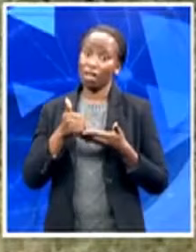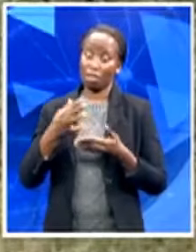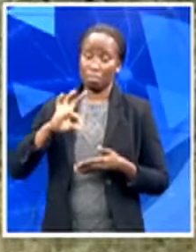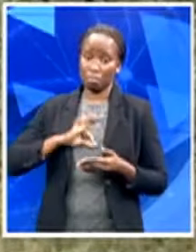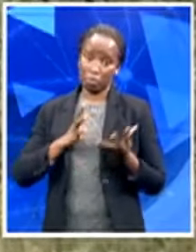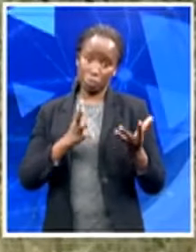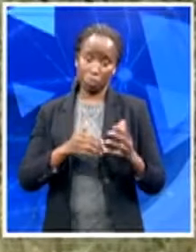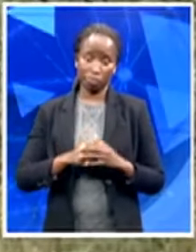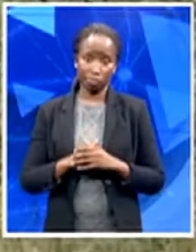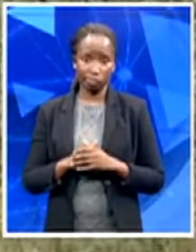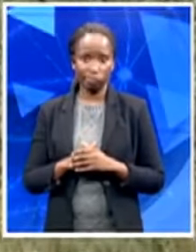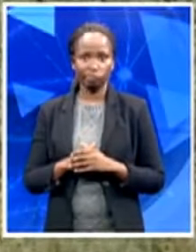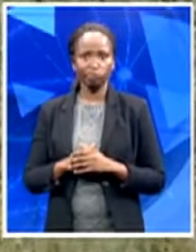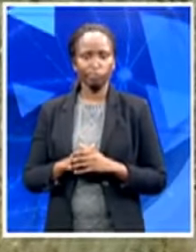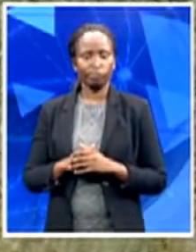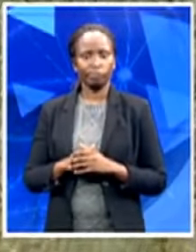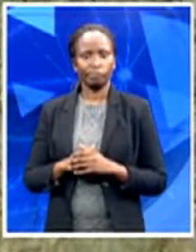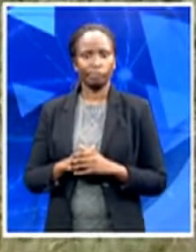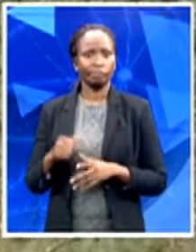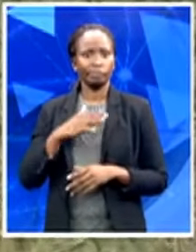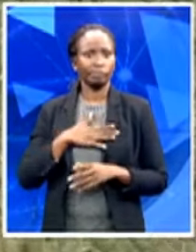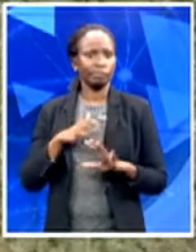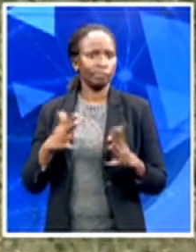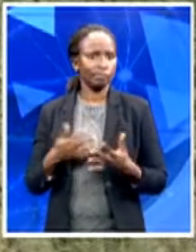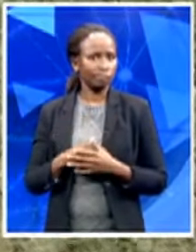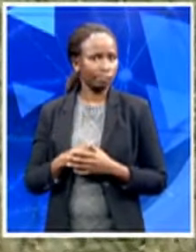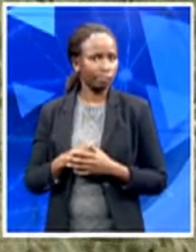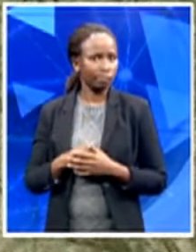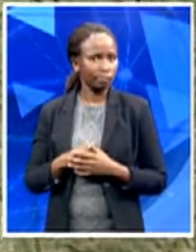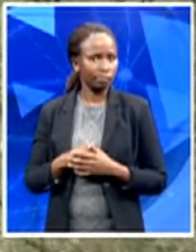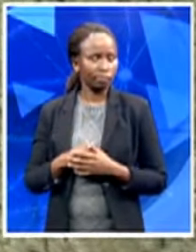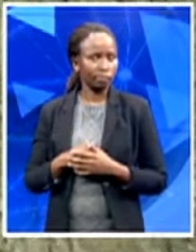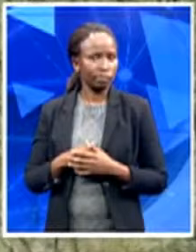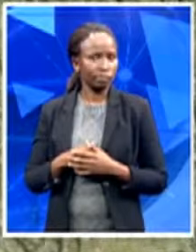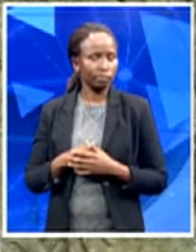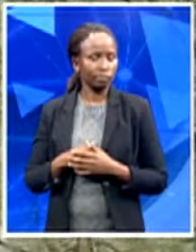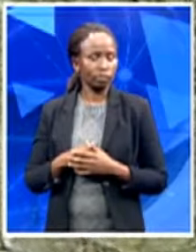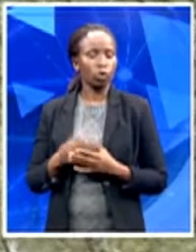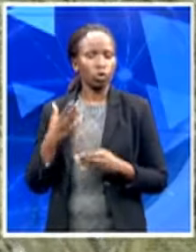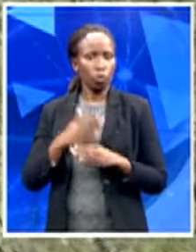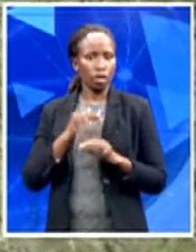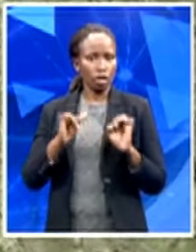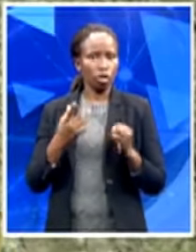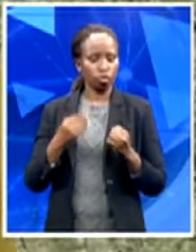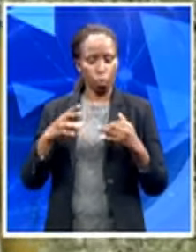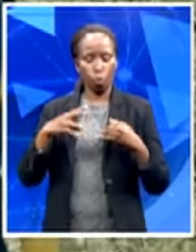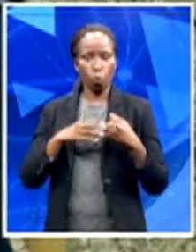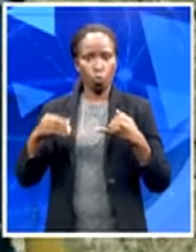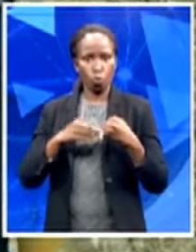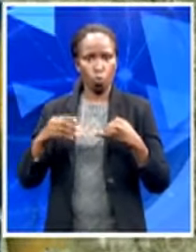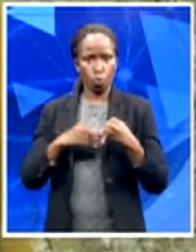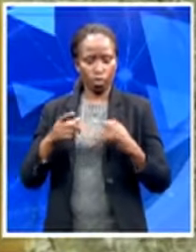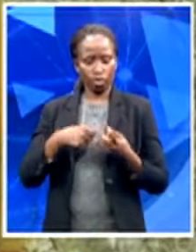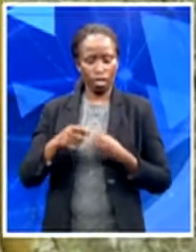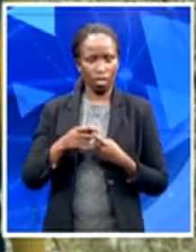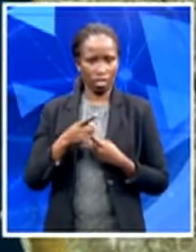able to have money for your kids as you pin on this wood. It's quite very hard for me, especially without a job, stuff